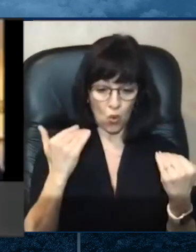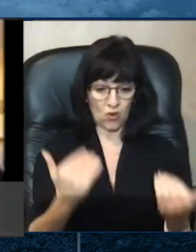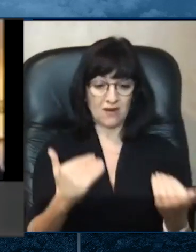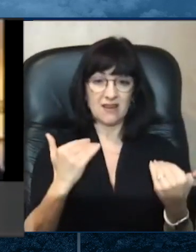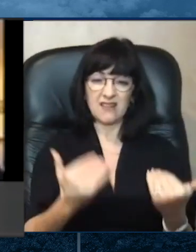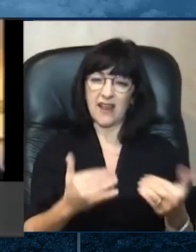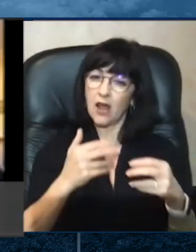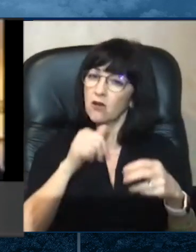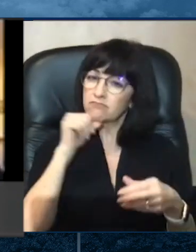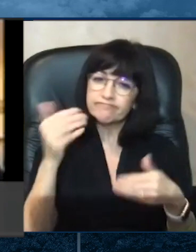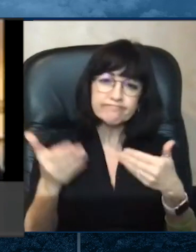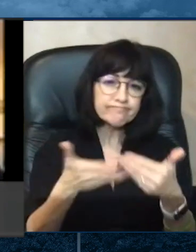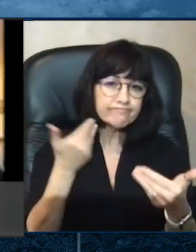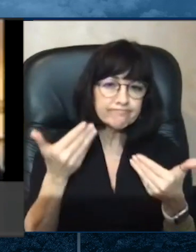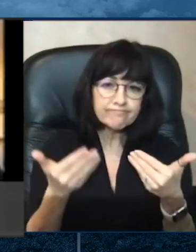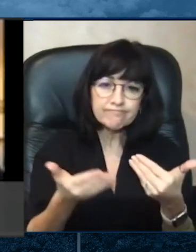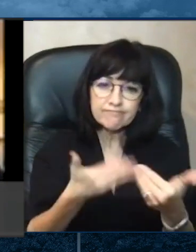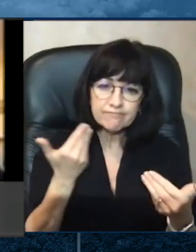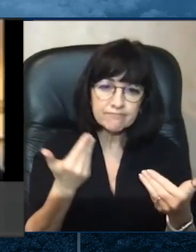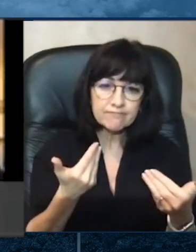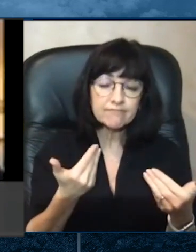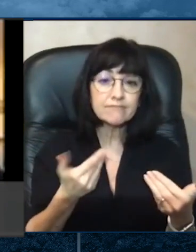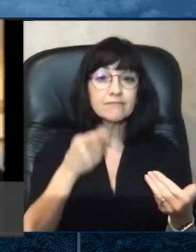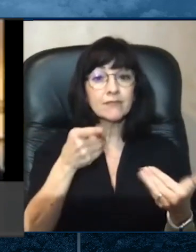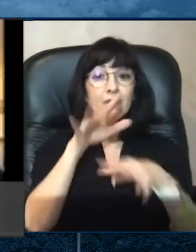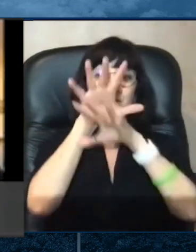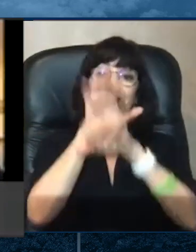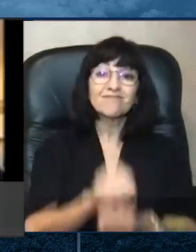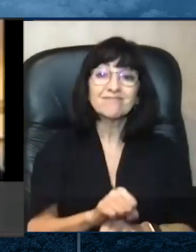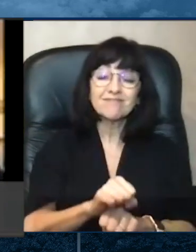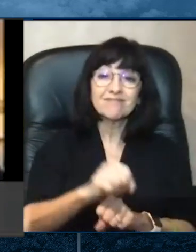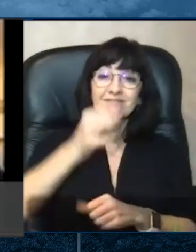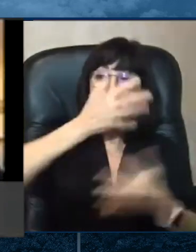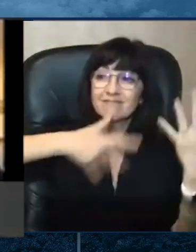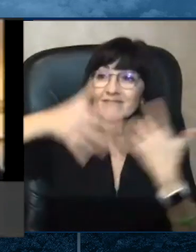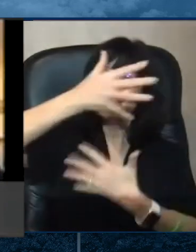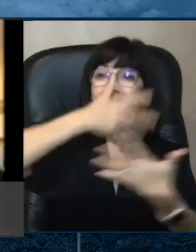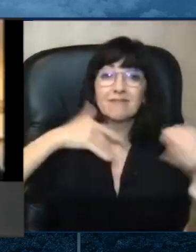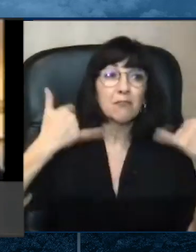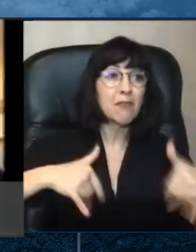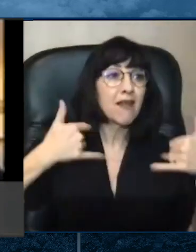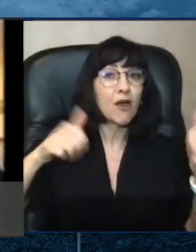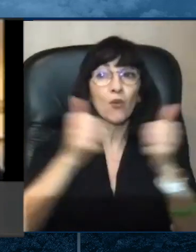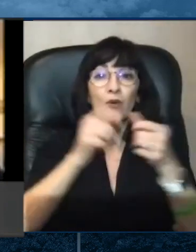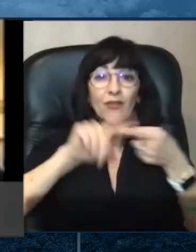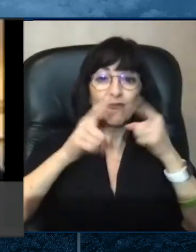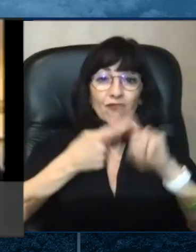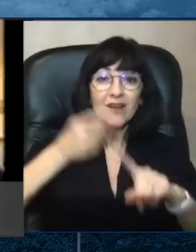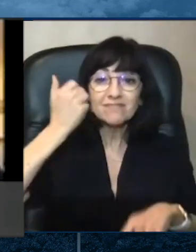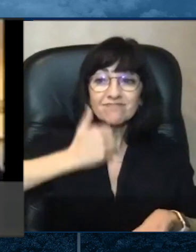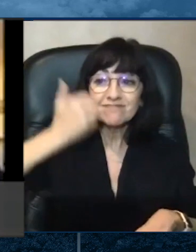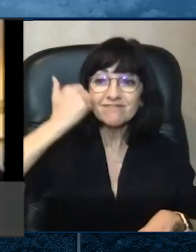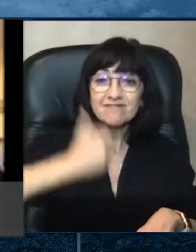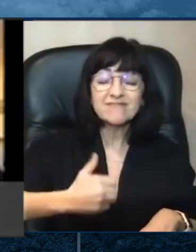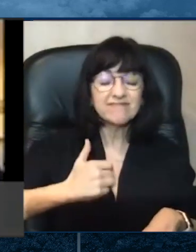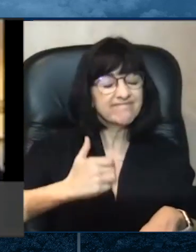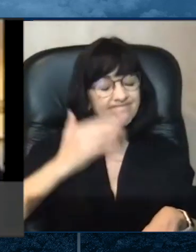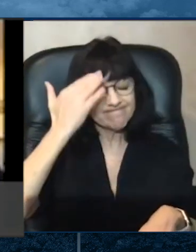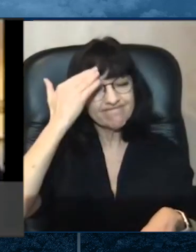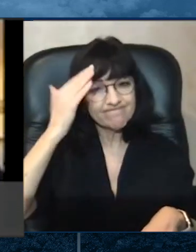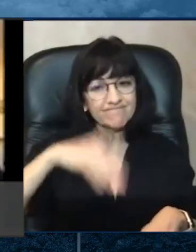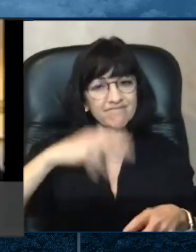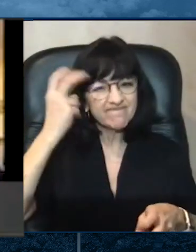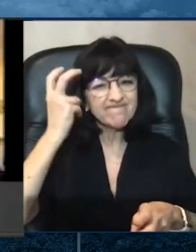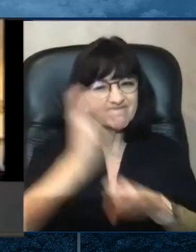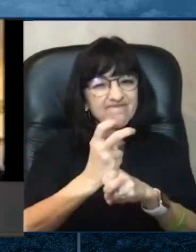not being with your friends is hard, but this is an opportunity for you to read more, do